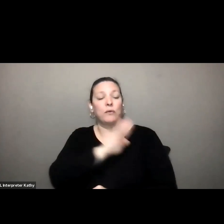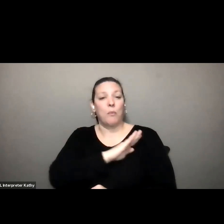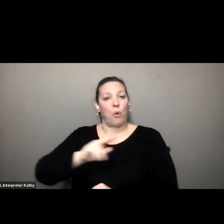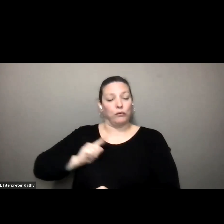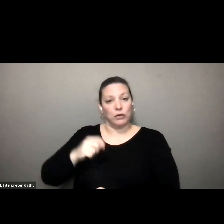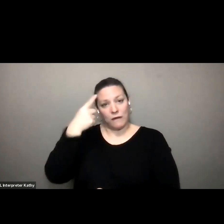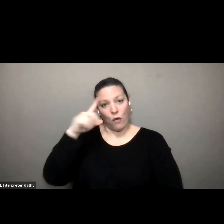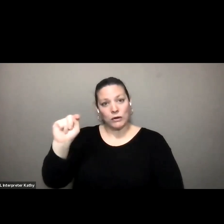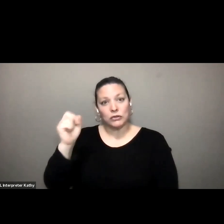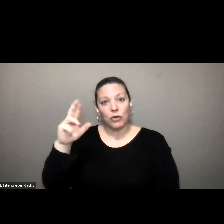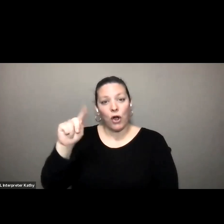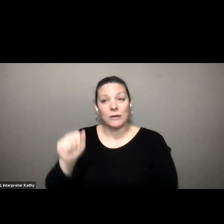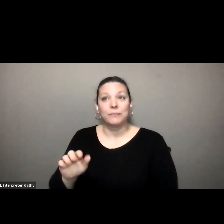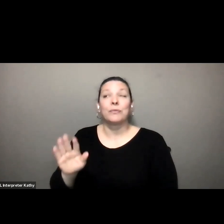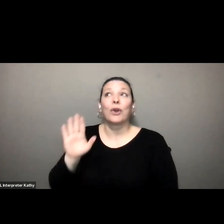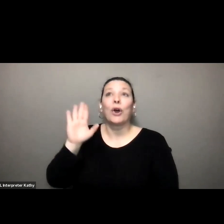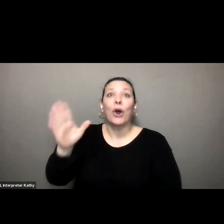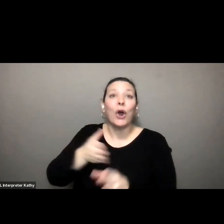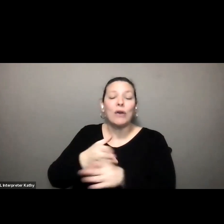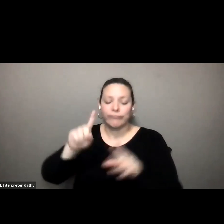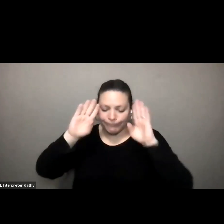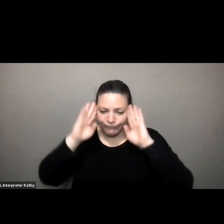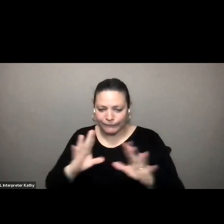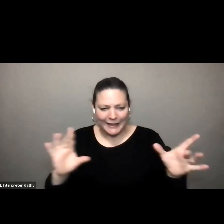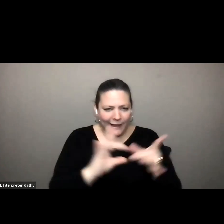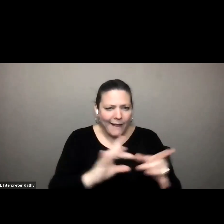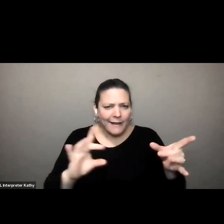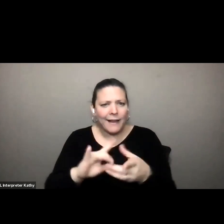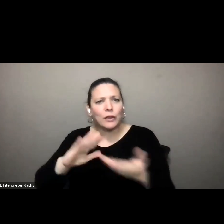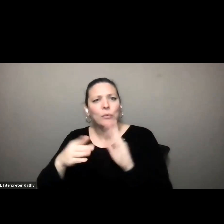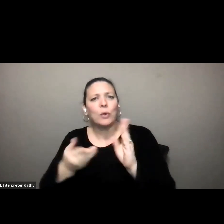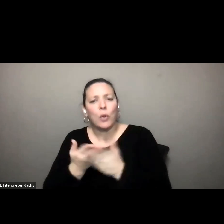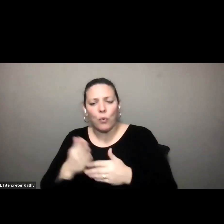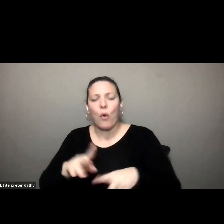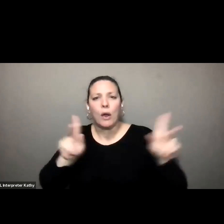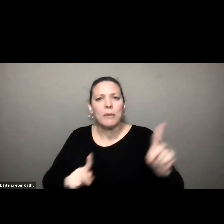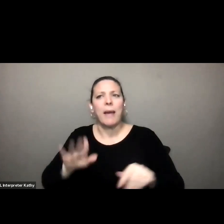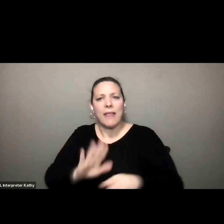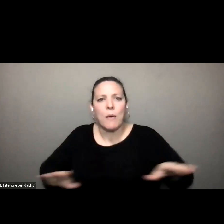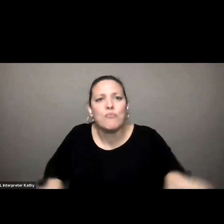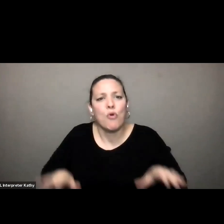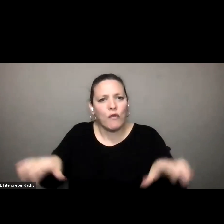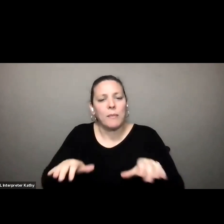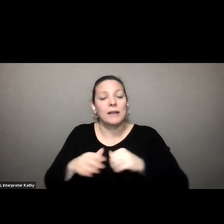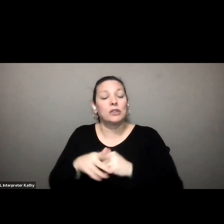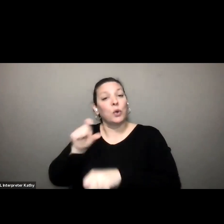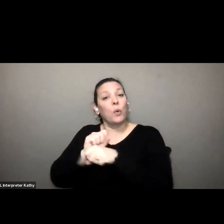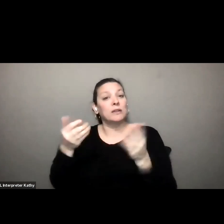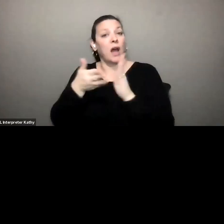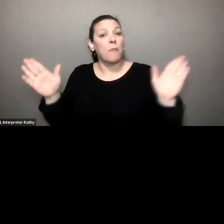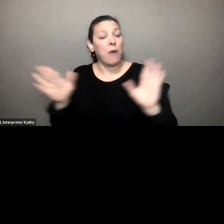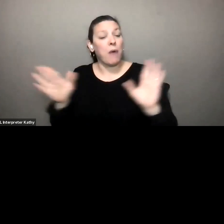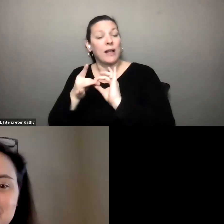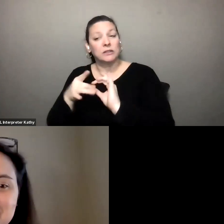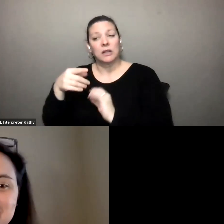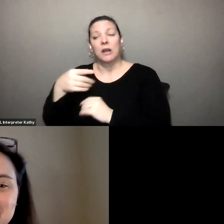tarda kelsey's career has been focused on connecting communities through the movement of people kelsey works in public relations at the